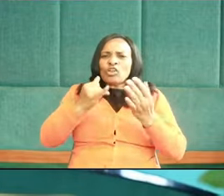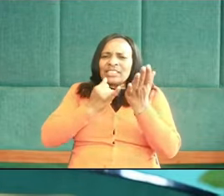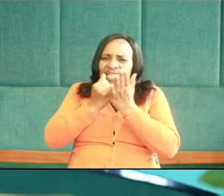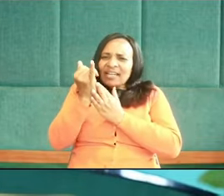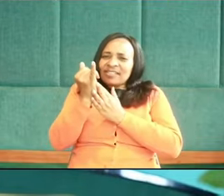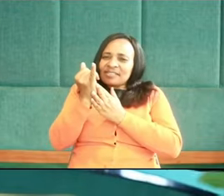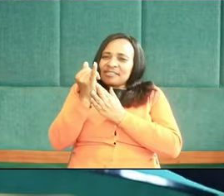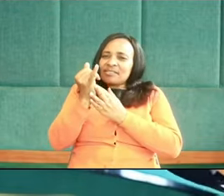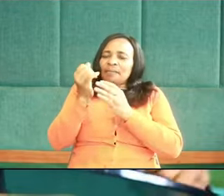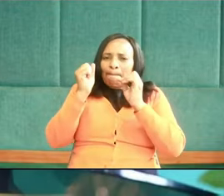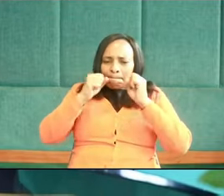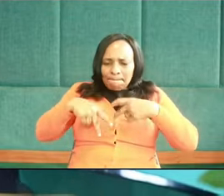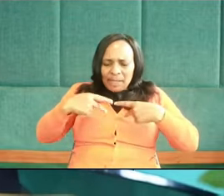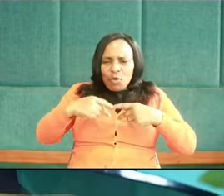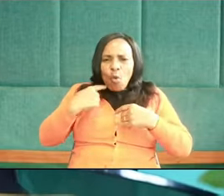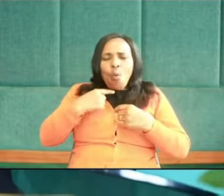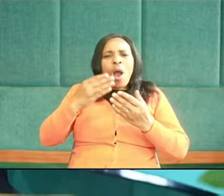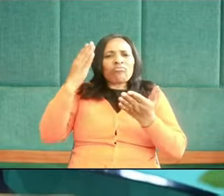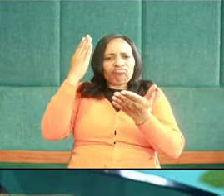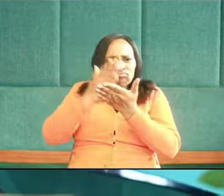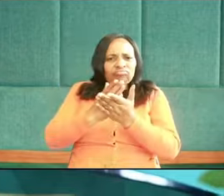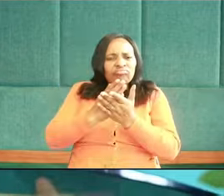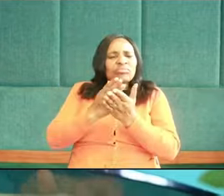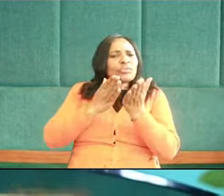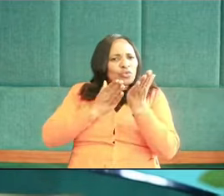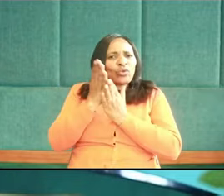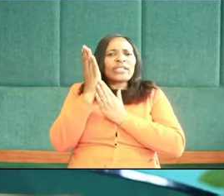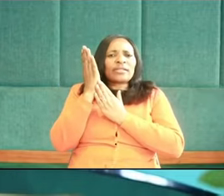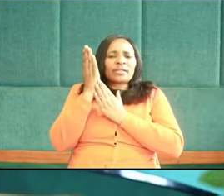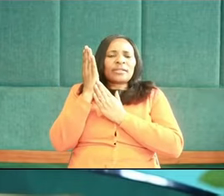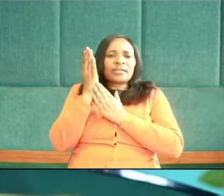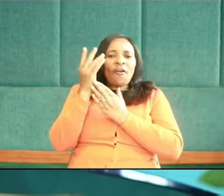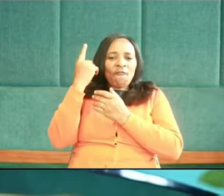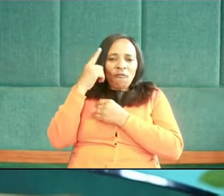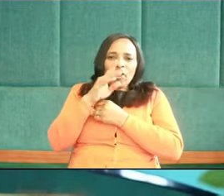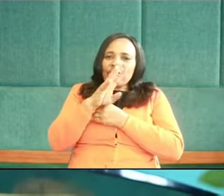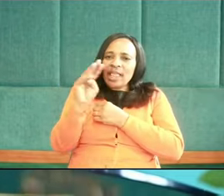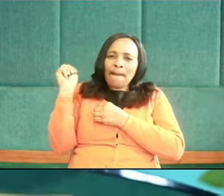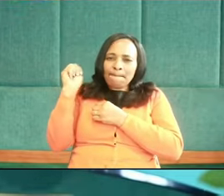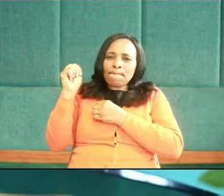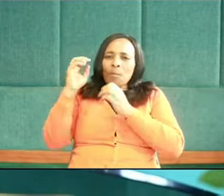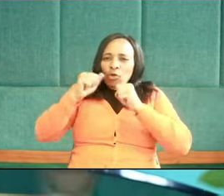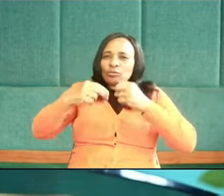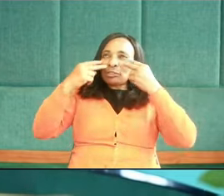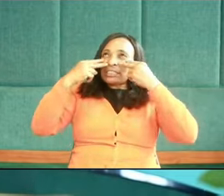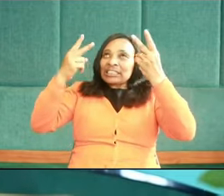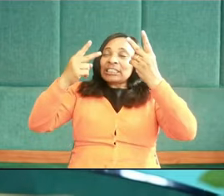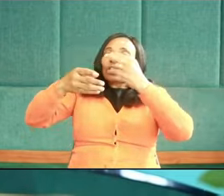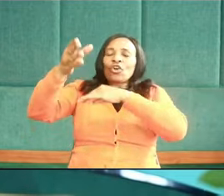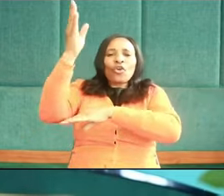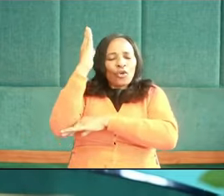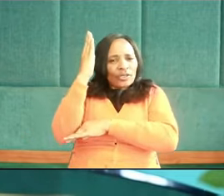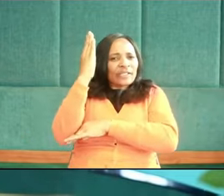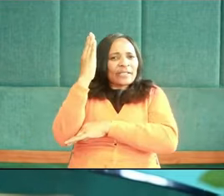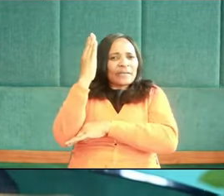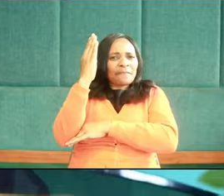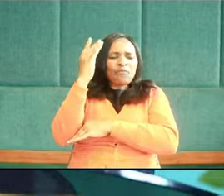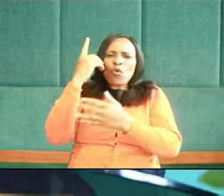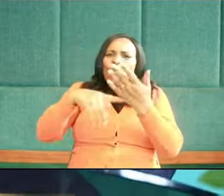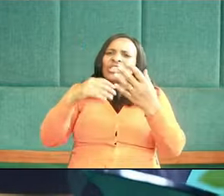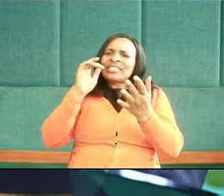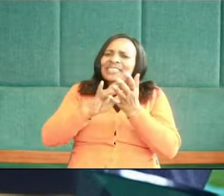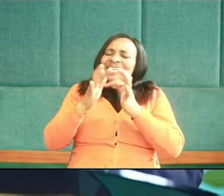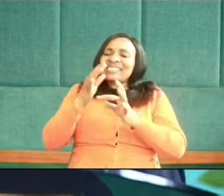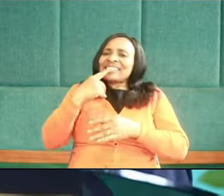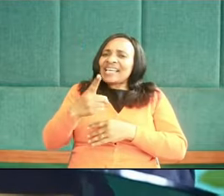people of moral, of rightness, for they shall see God. What does Jesus